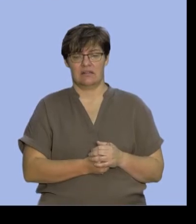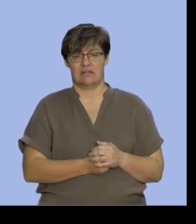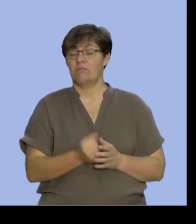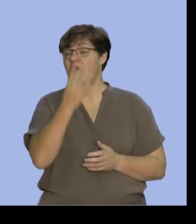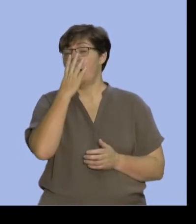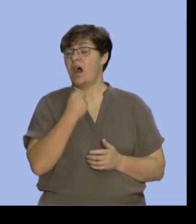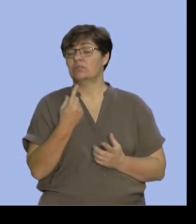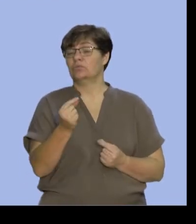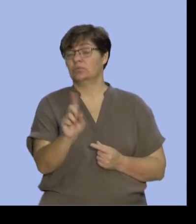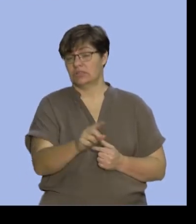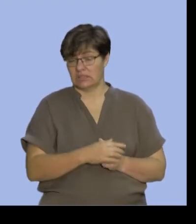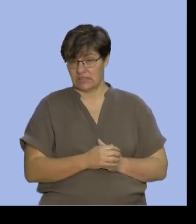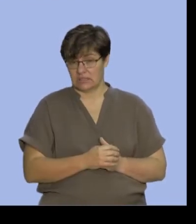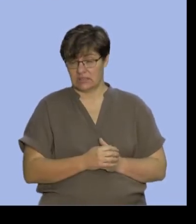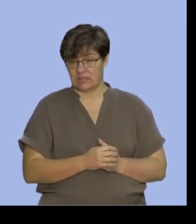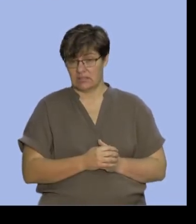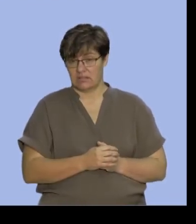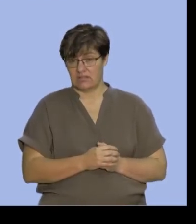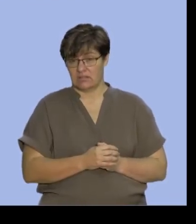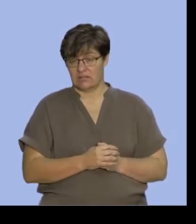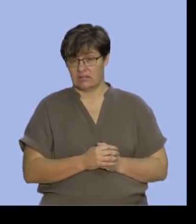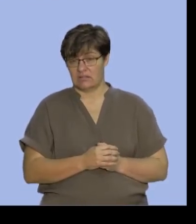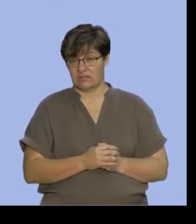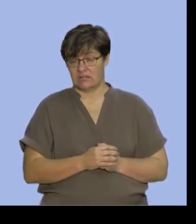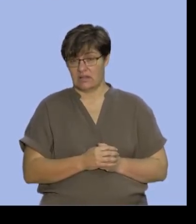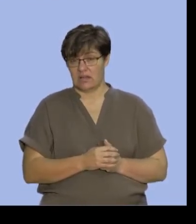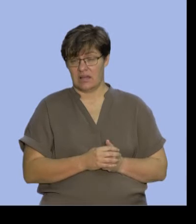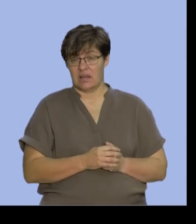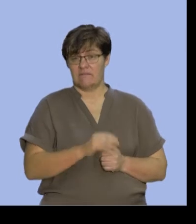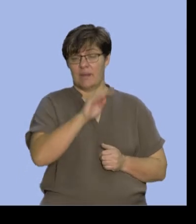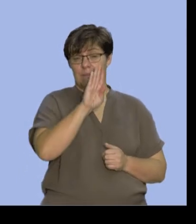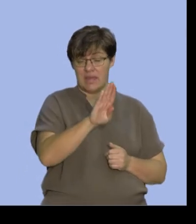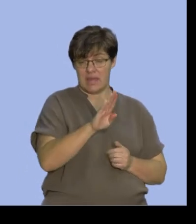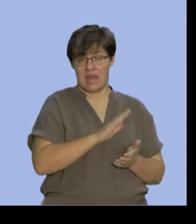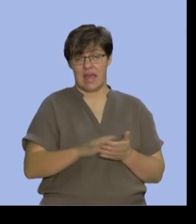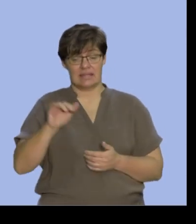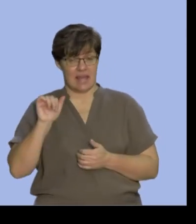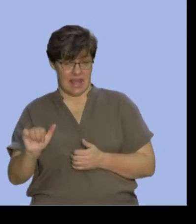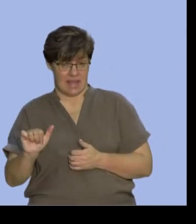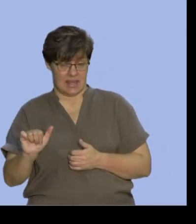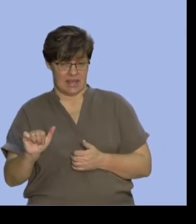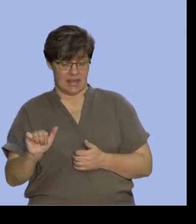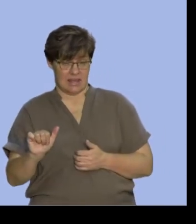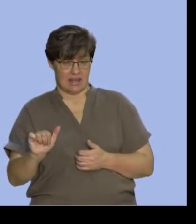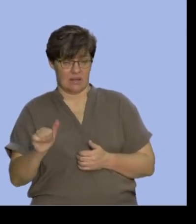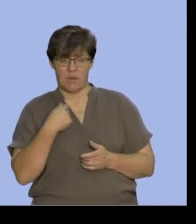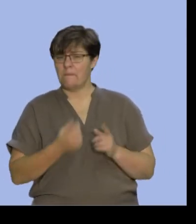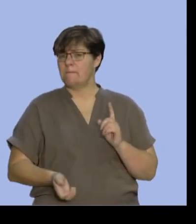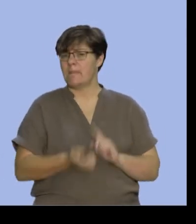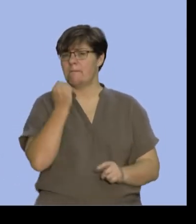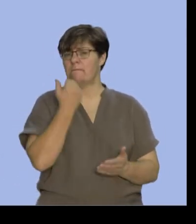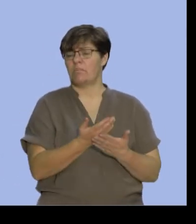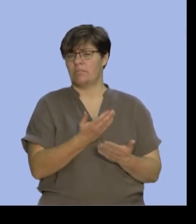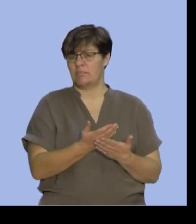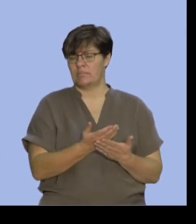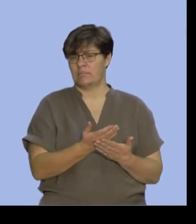this and say, if we've got B and A together, we want to find the probability if they're